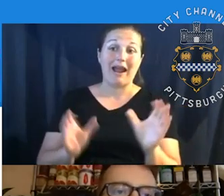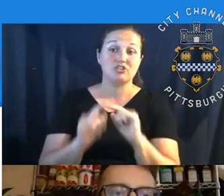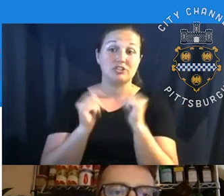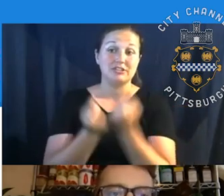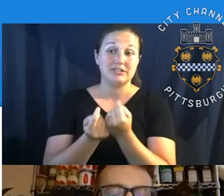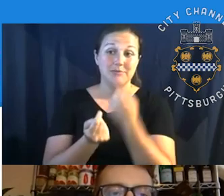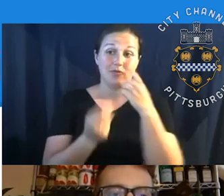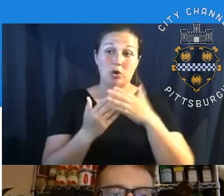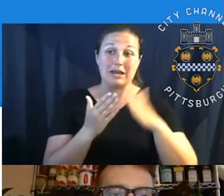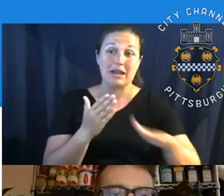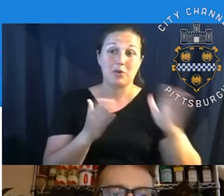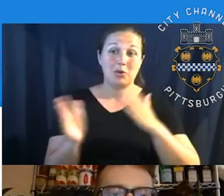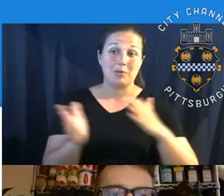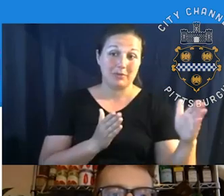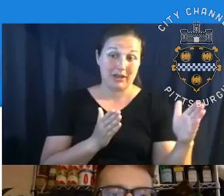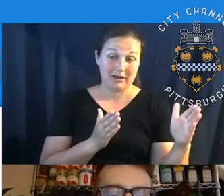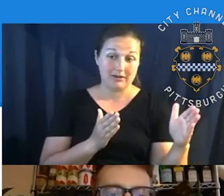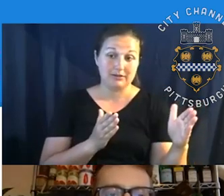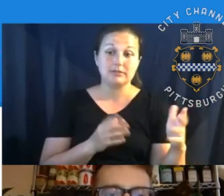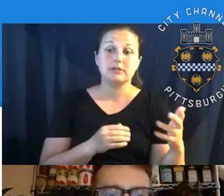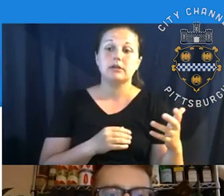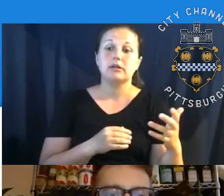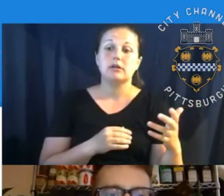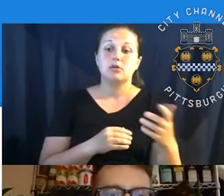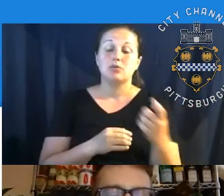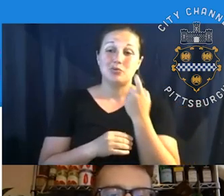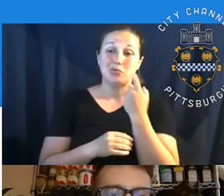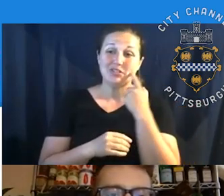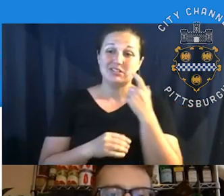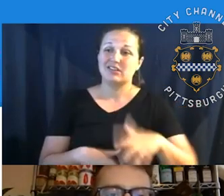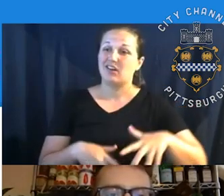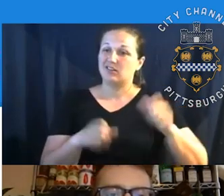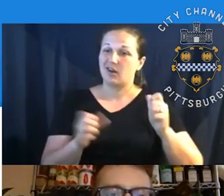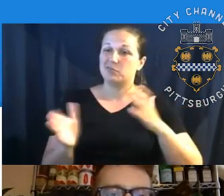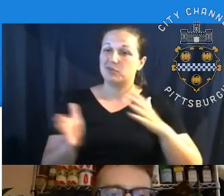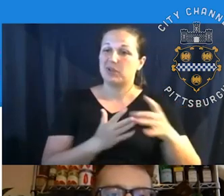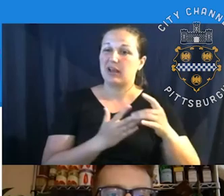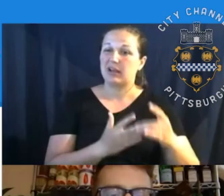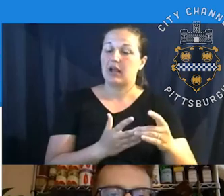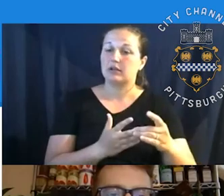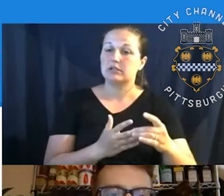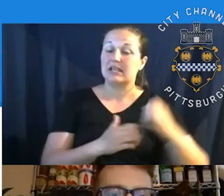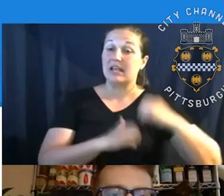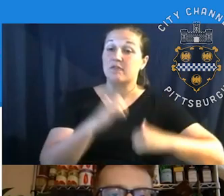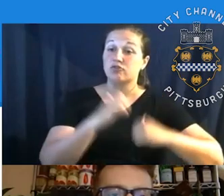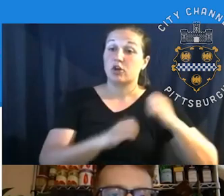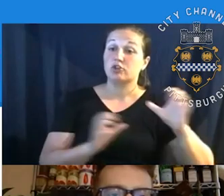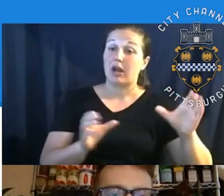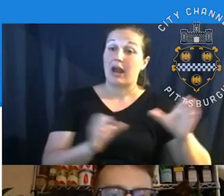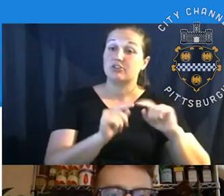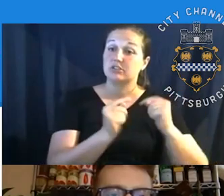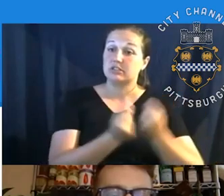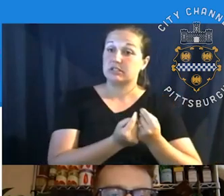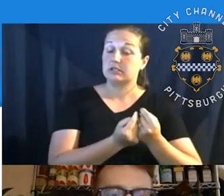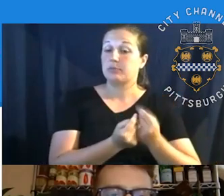um, for our neighborhood plan guide. Recently adopted. Um, the infrastructure action team is the one that deals